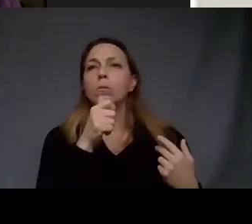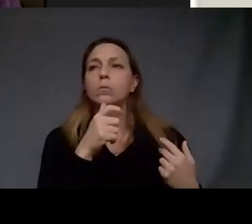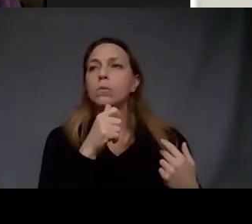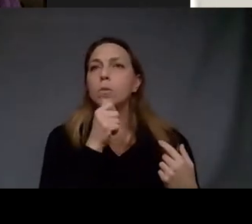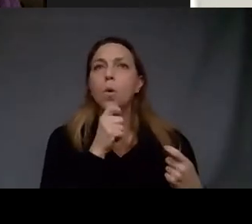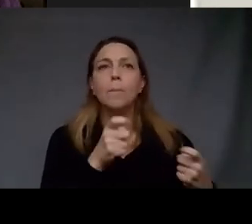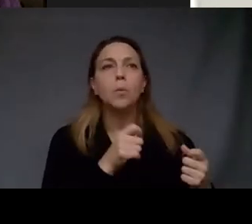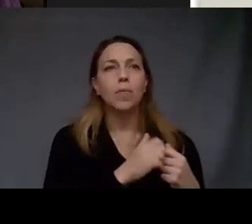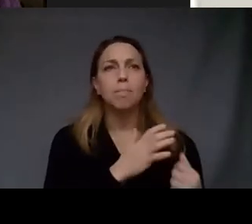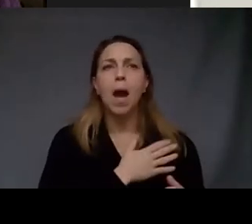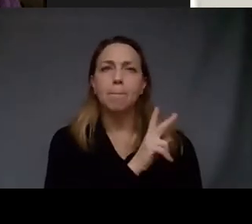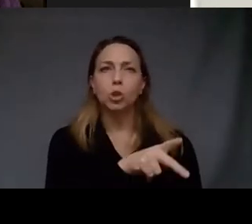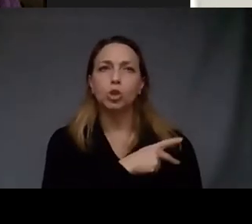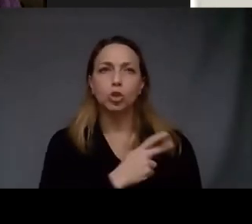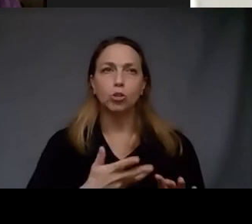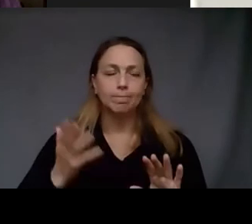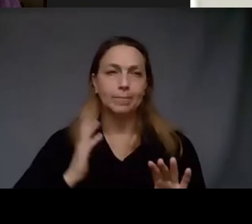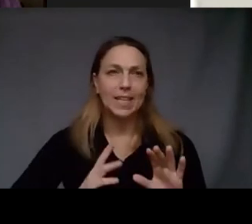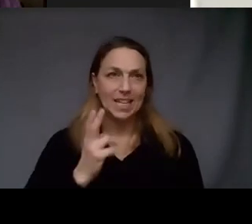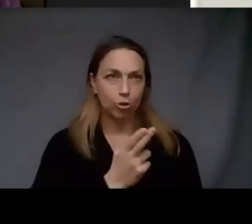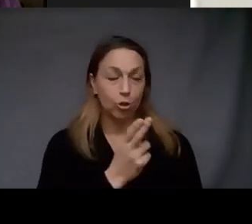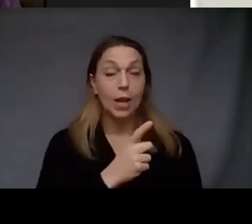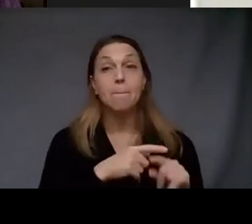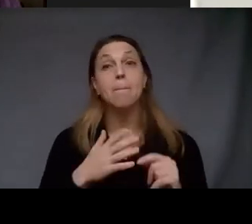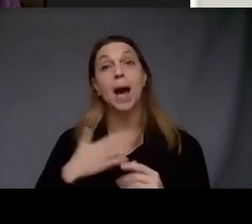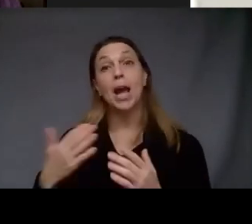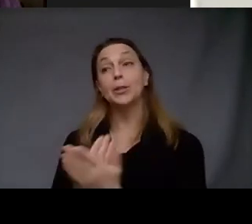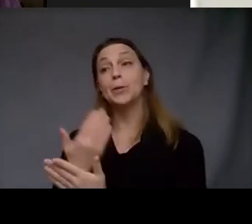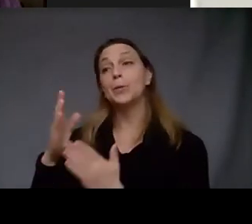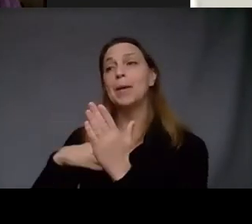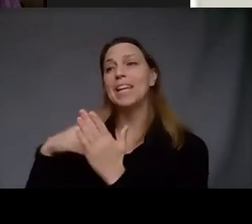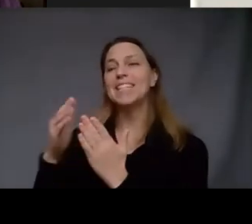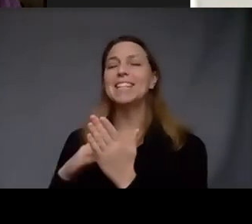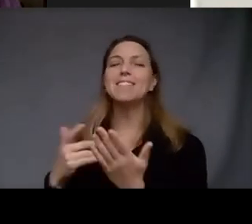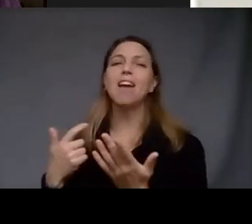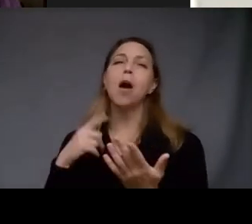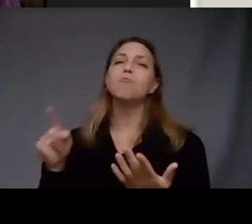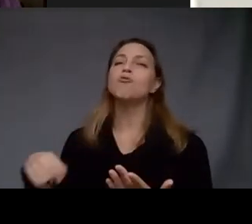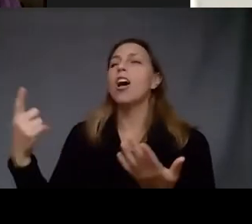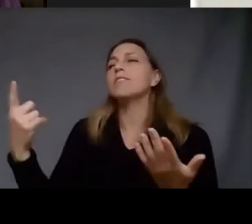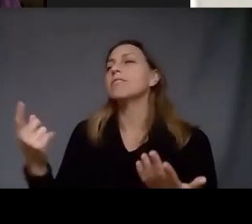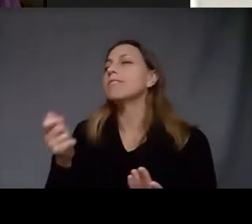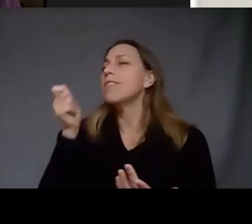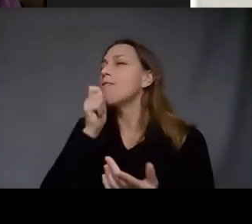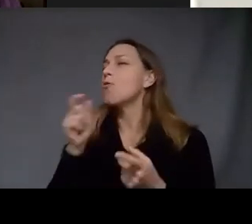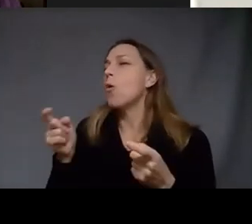personal history in my new paintings I'm just coping with